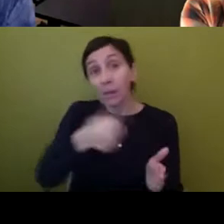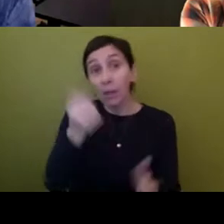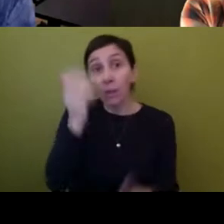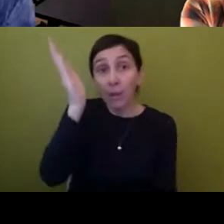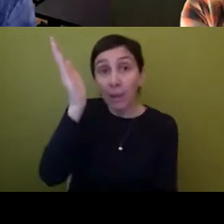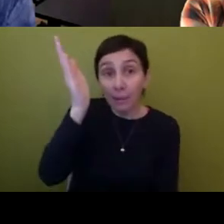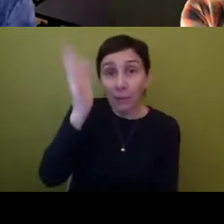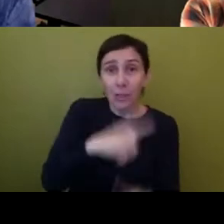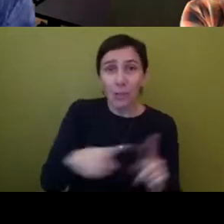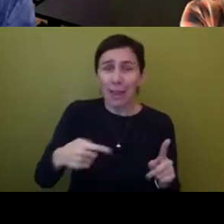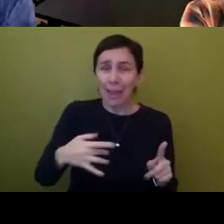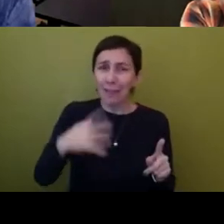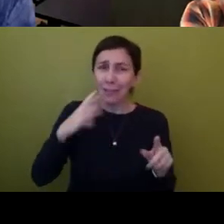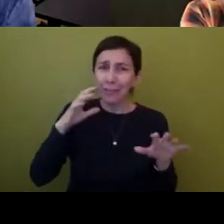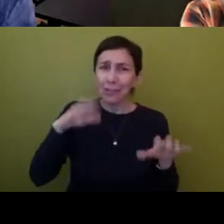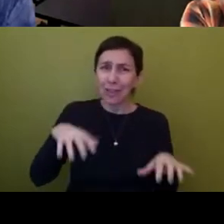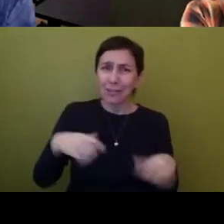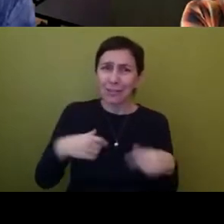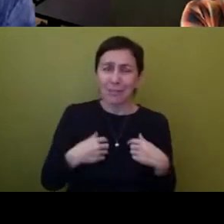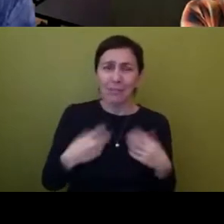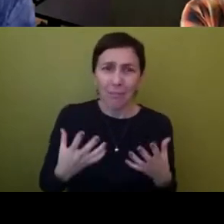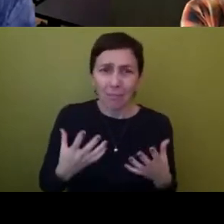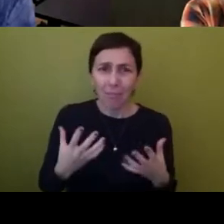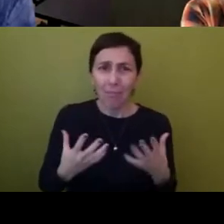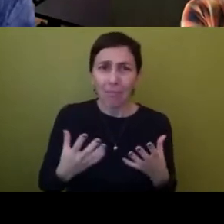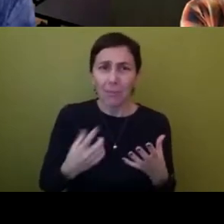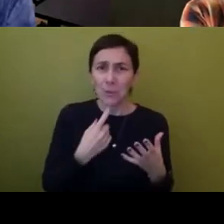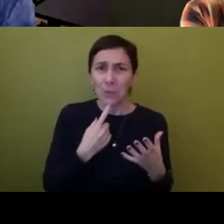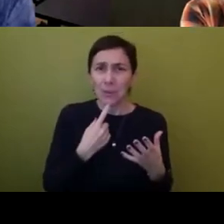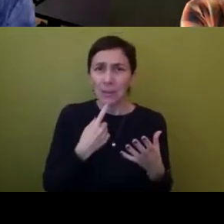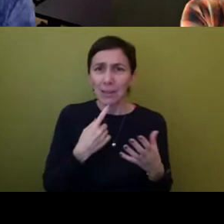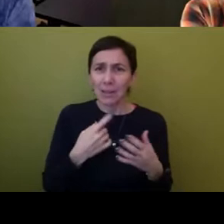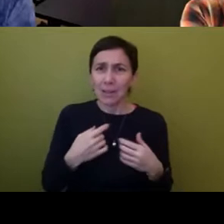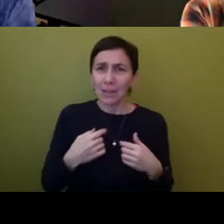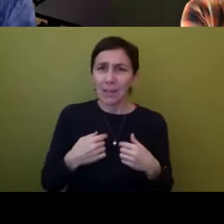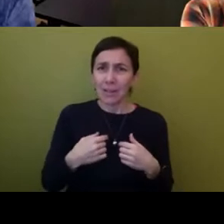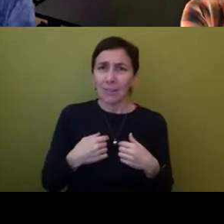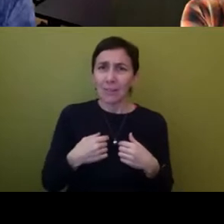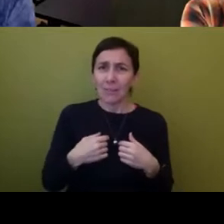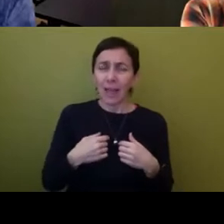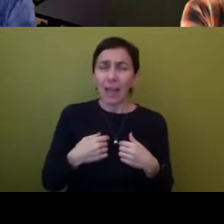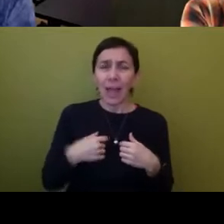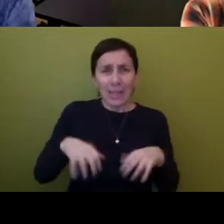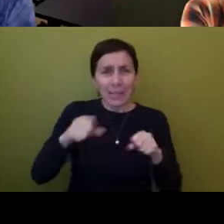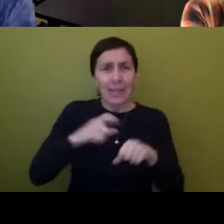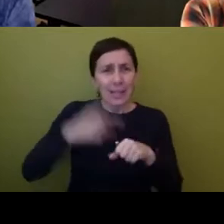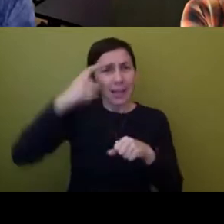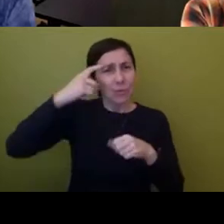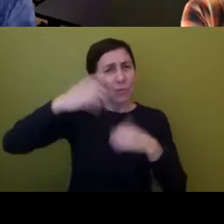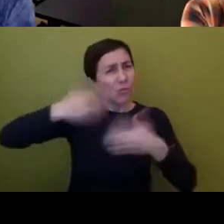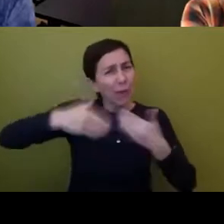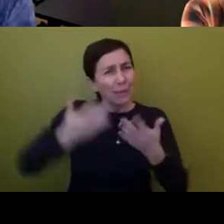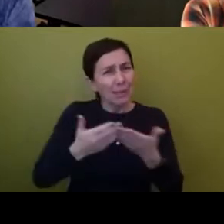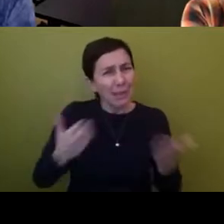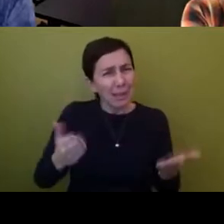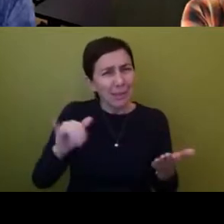frankly, I was really shocked. I didn't, I couldn't, uh, I take a while to process things, especially like that. Um, so